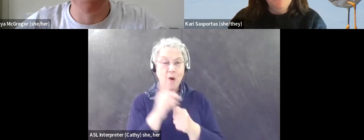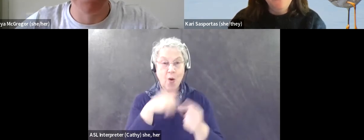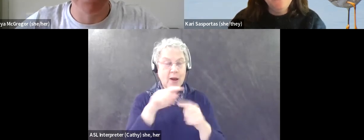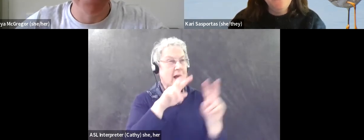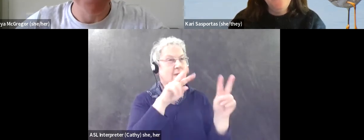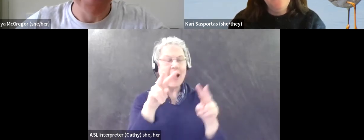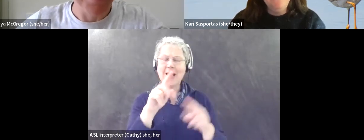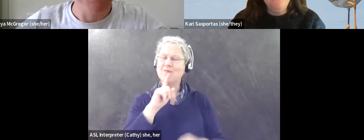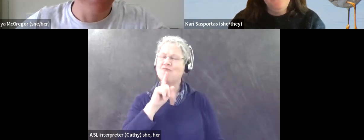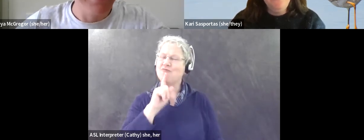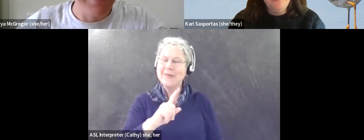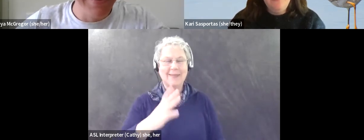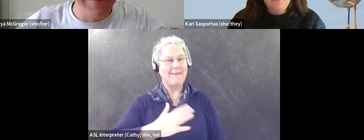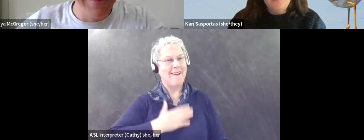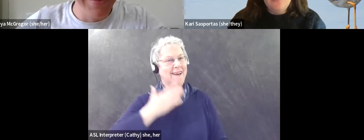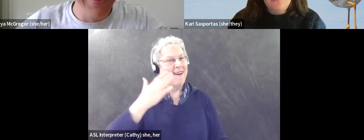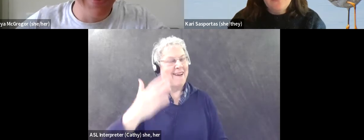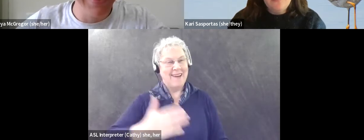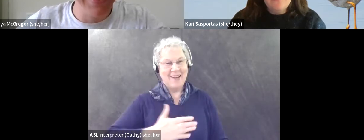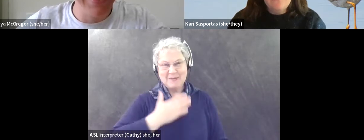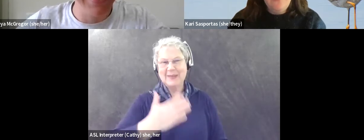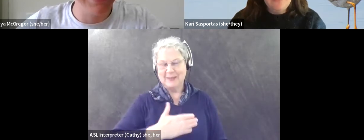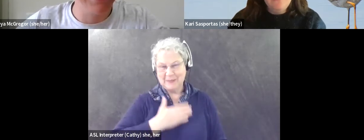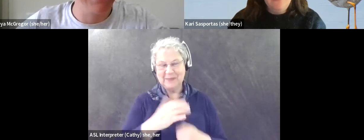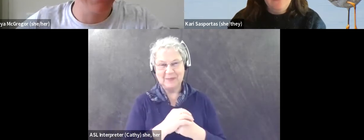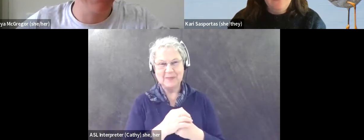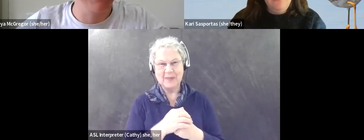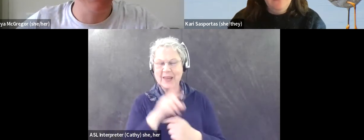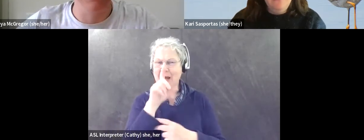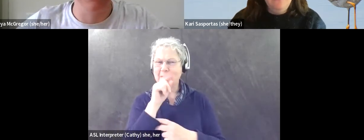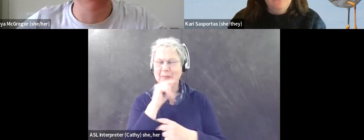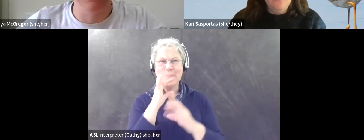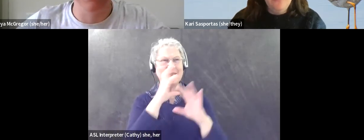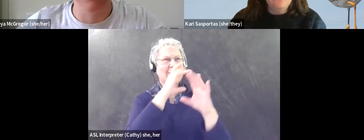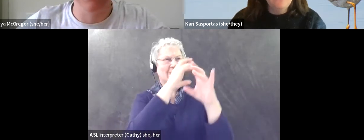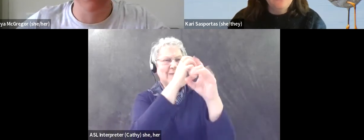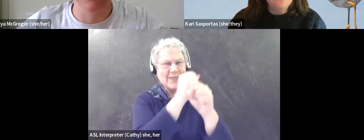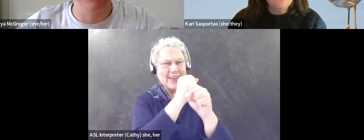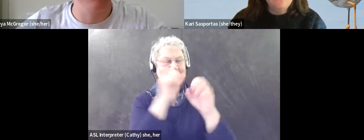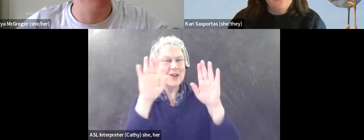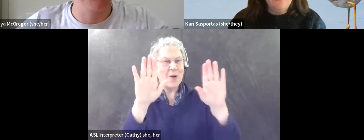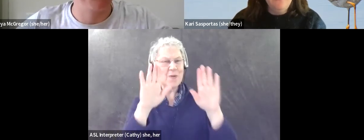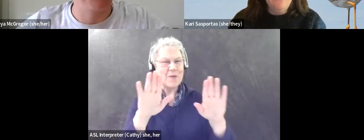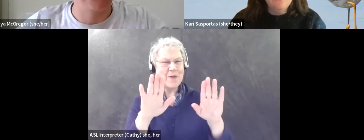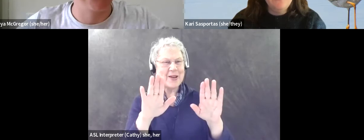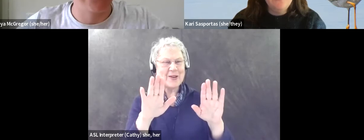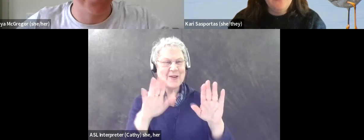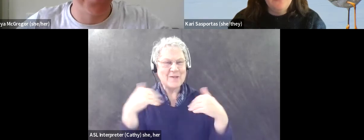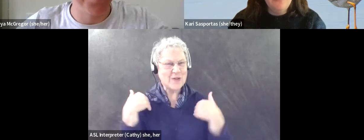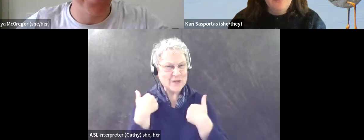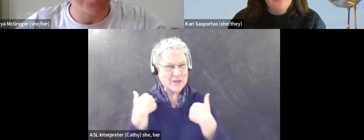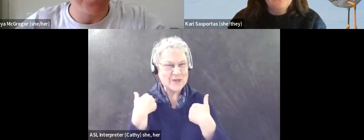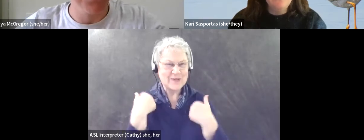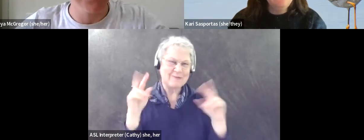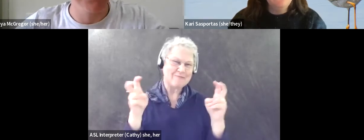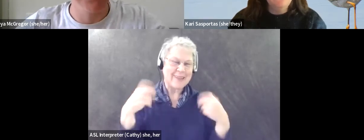my happy place. And birds are fascinating and wonderful creatures. There's a